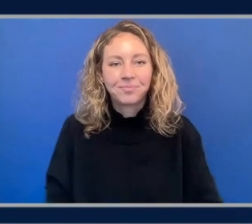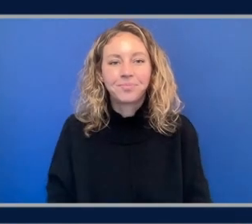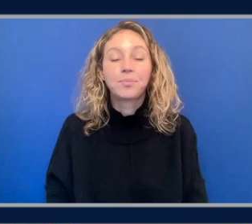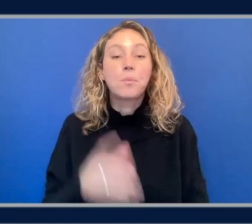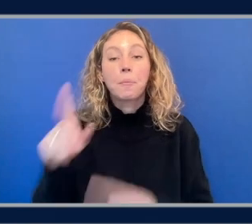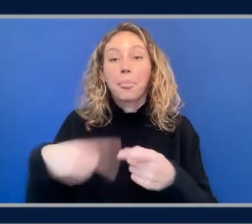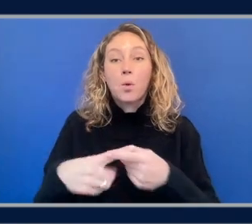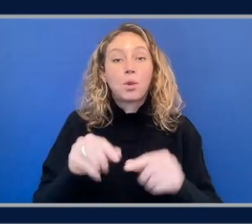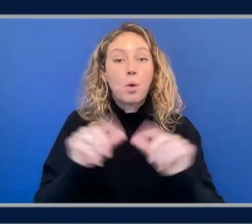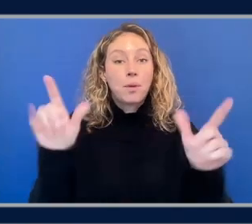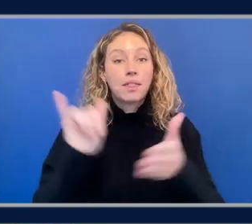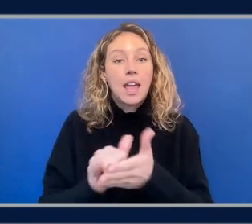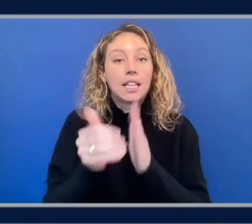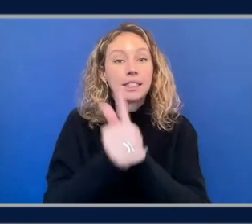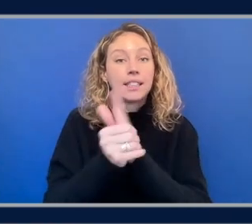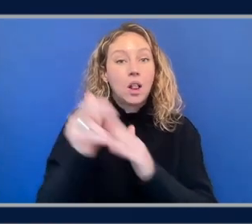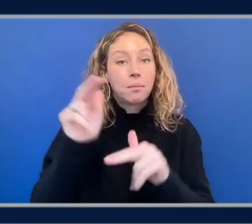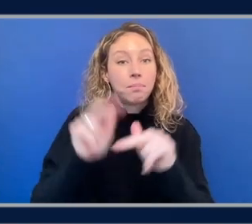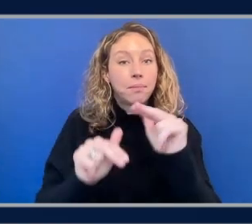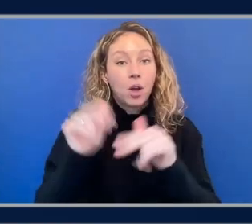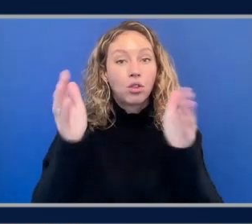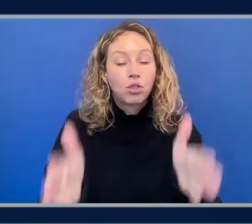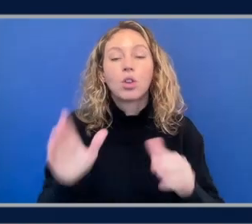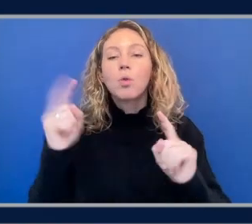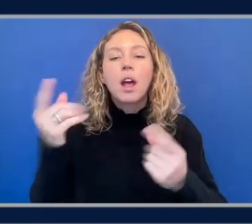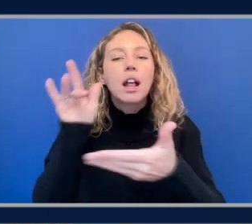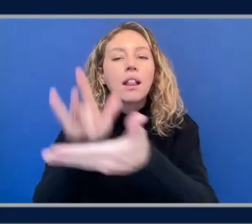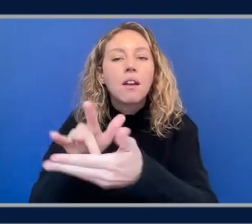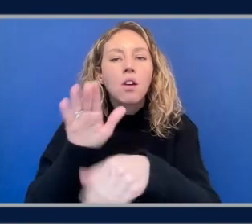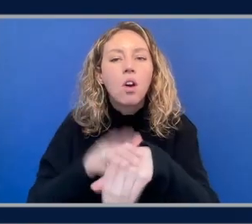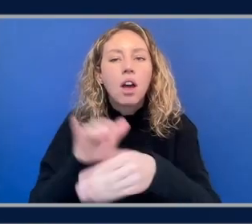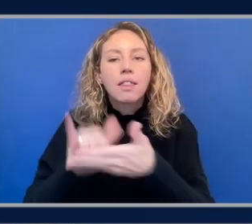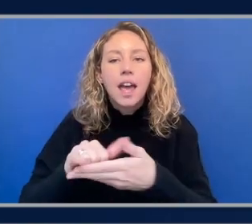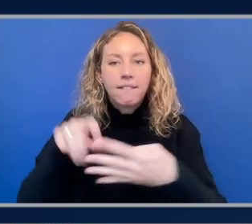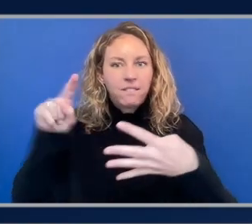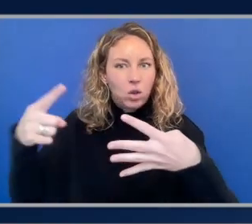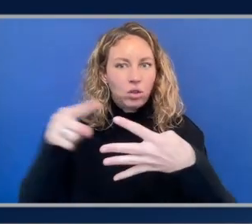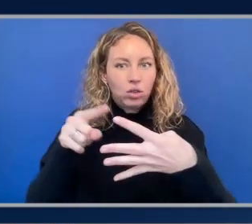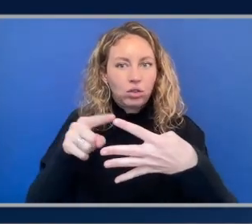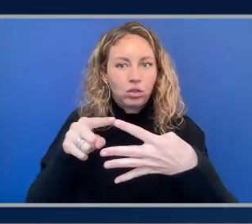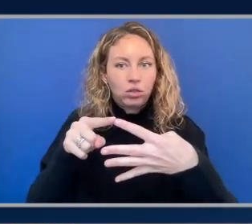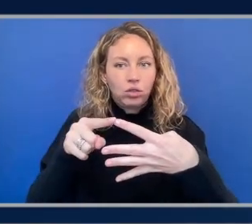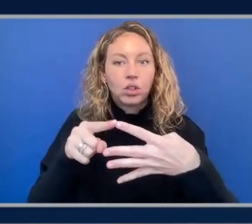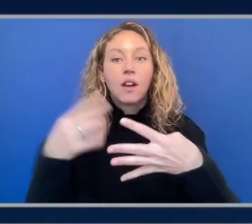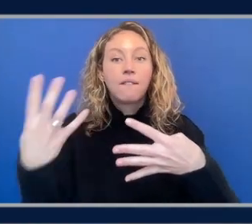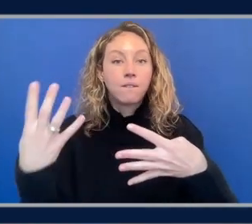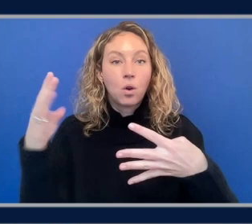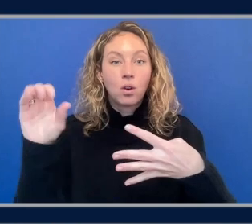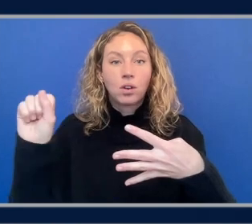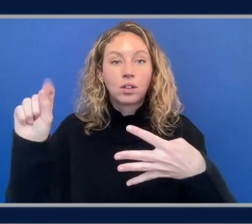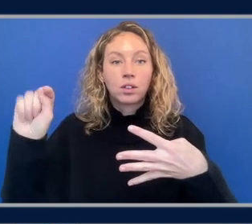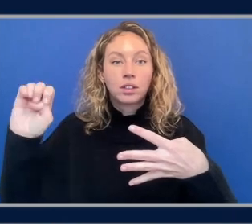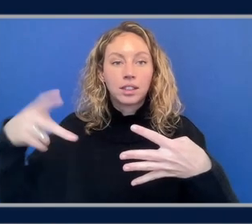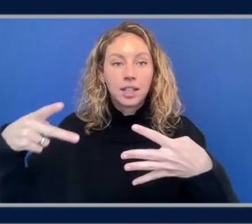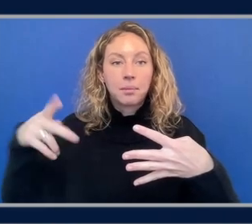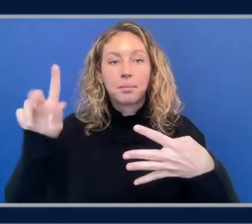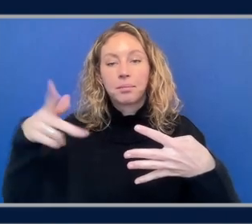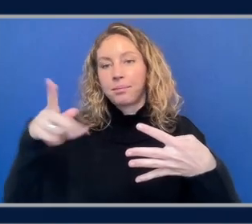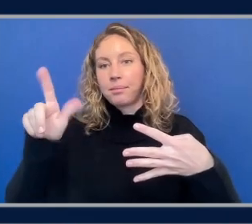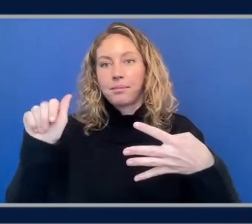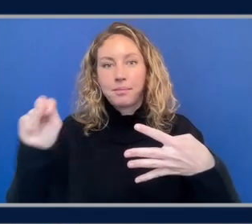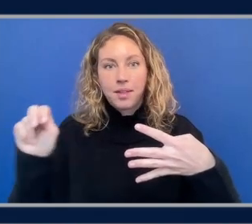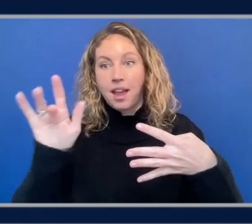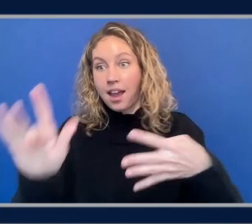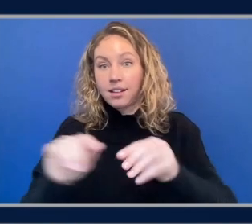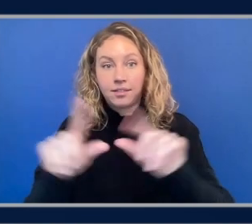the skill builder, you can simply click on the step number one, follow the four-step plan. It's going to take you directly to